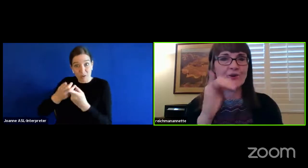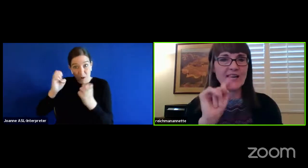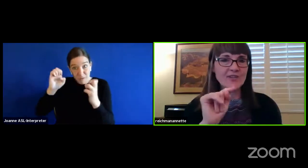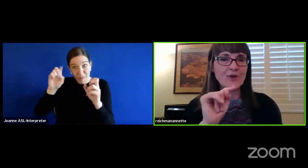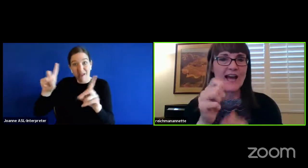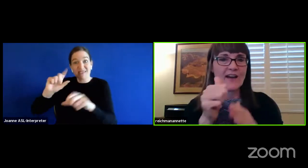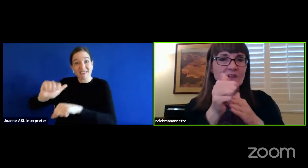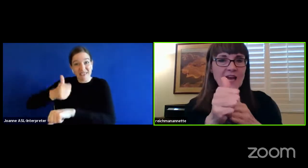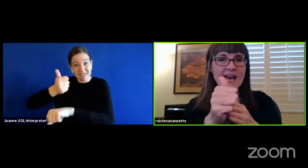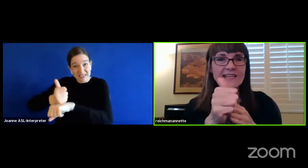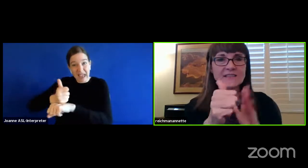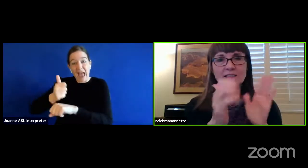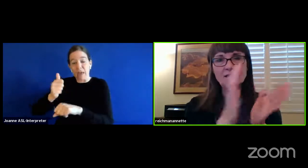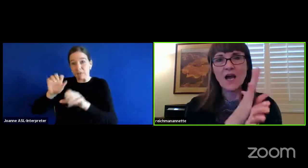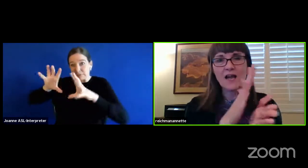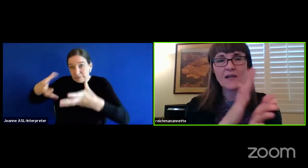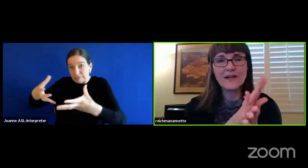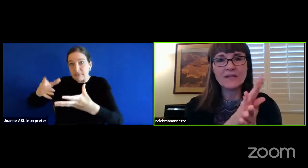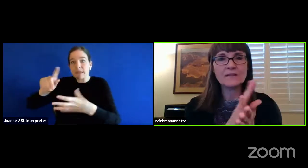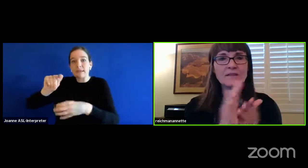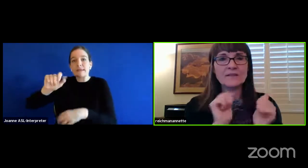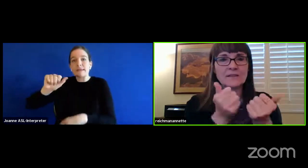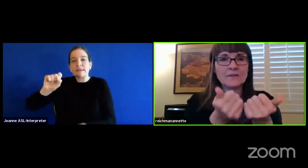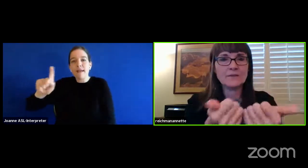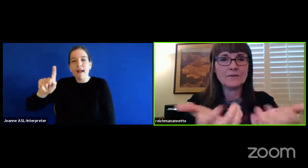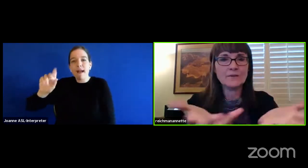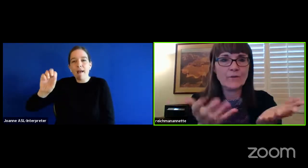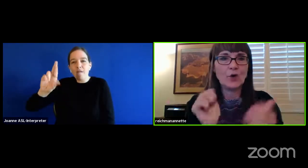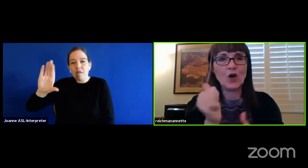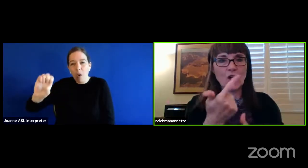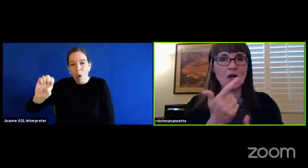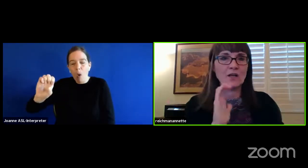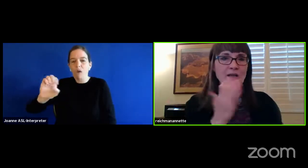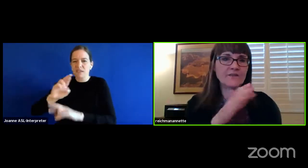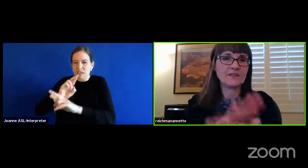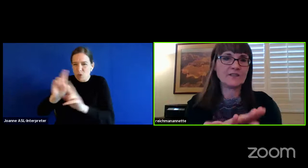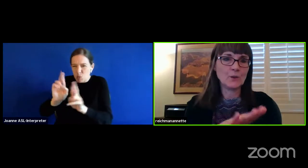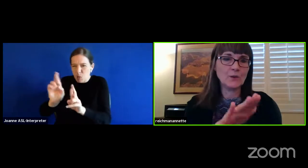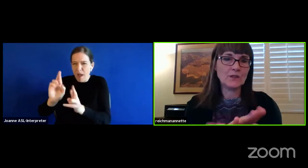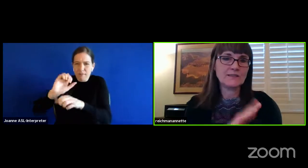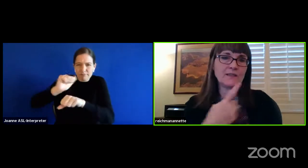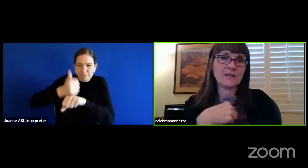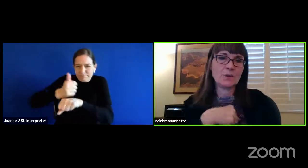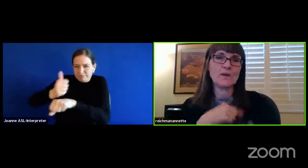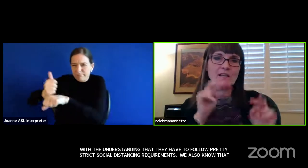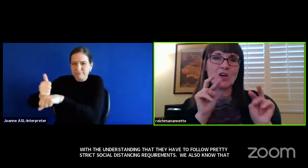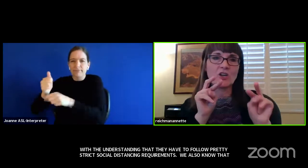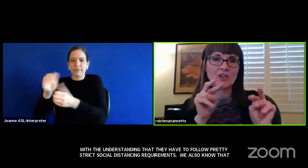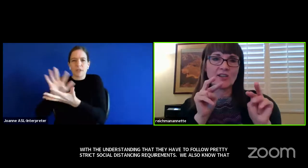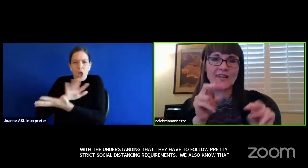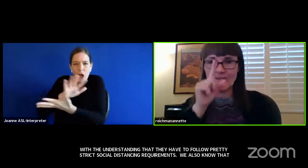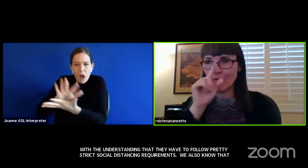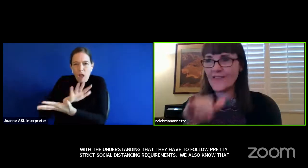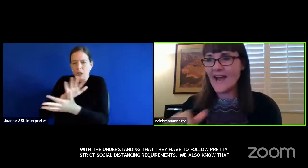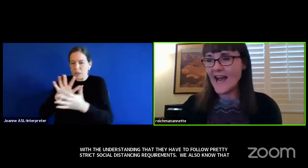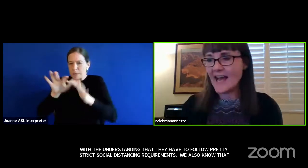together a draft guidance document for all of the schools. We are looking for that.